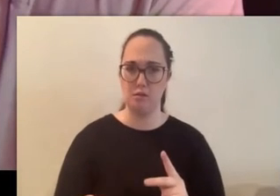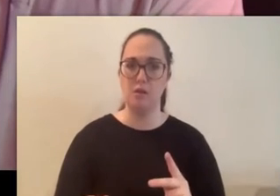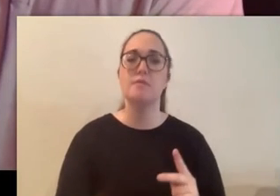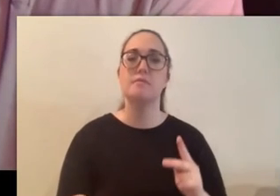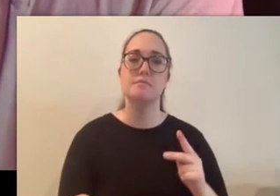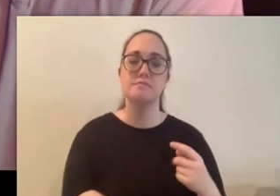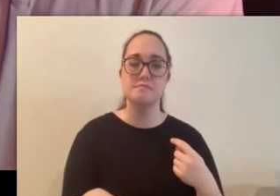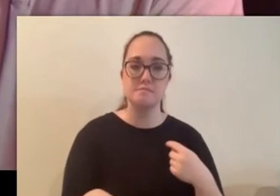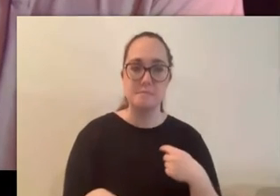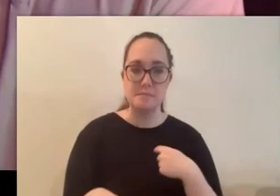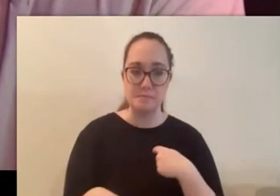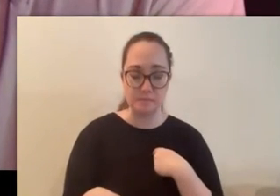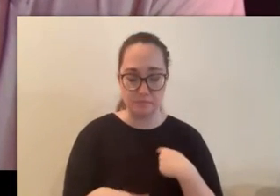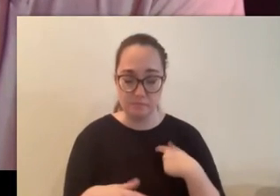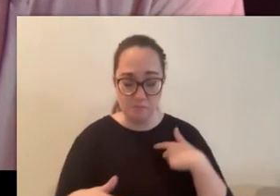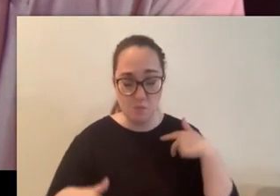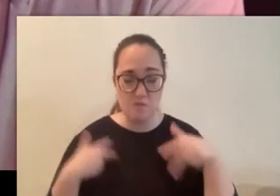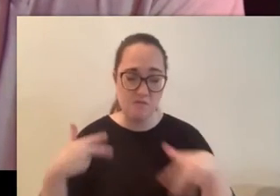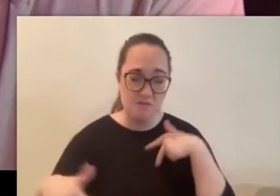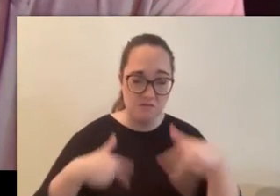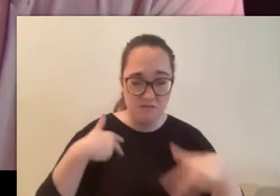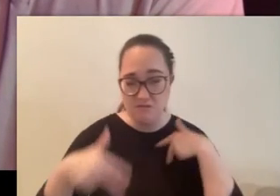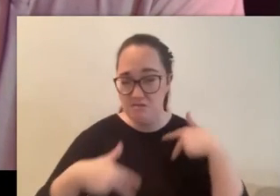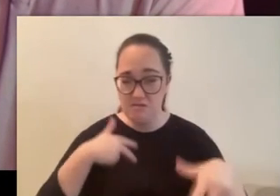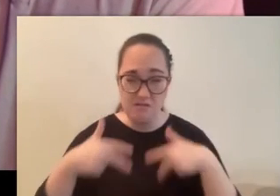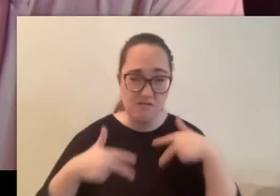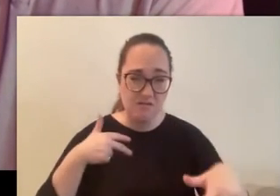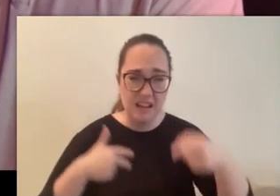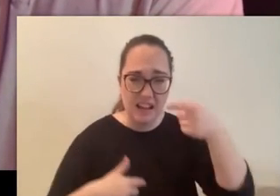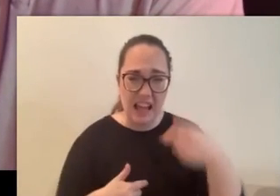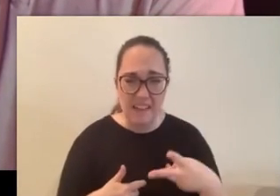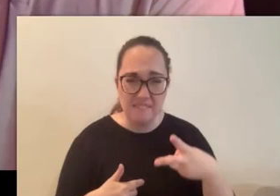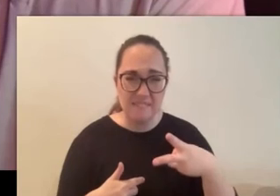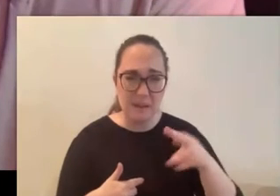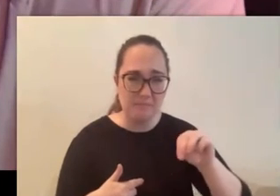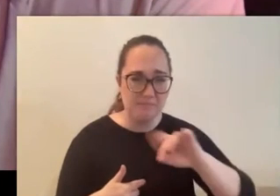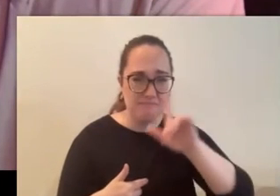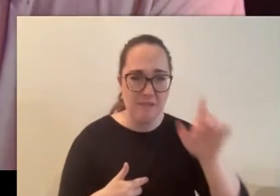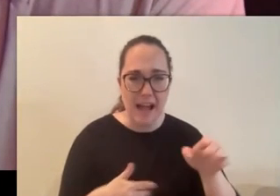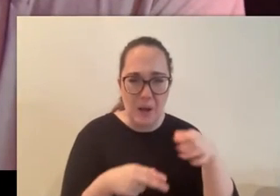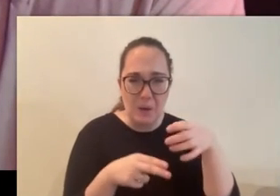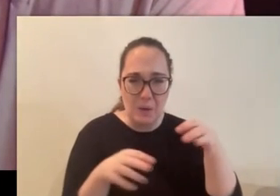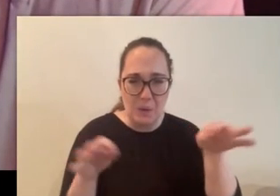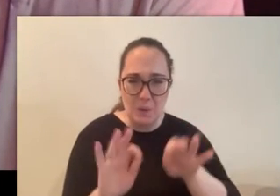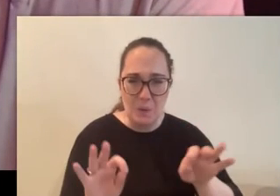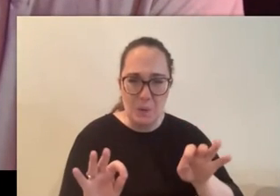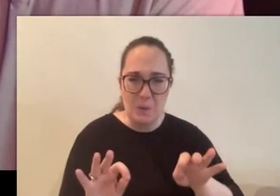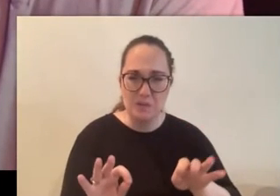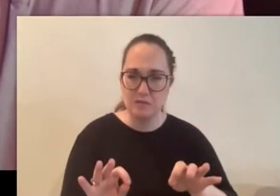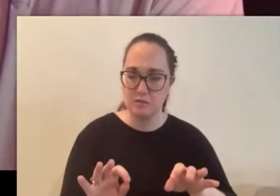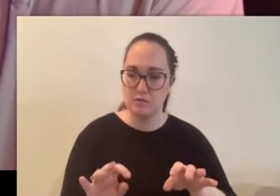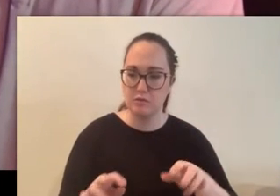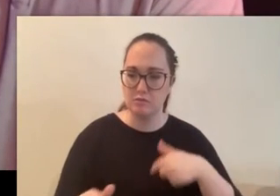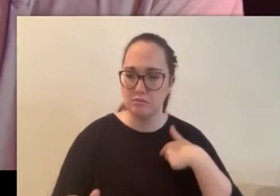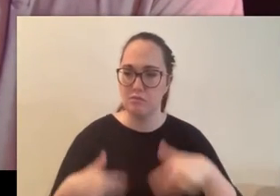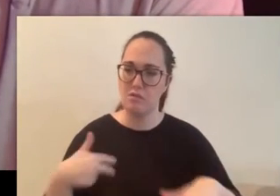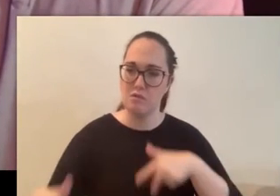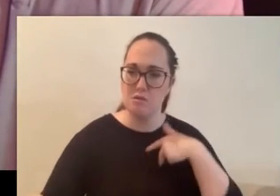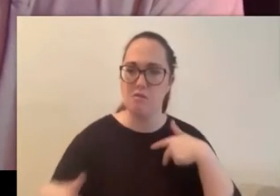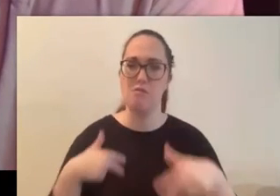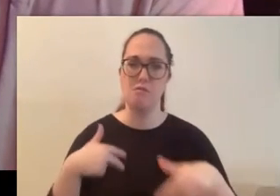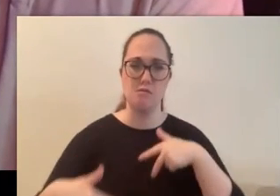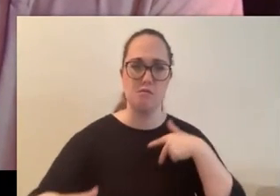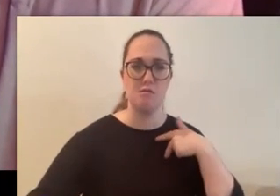path had stretched by half a mile as if the woodland was moving i began walking up the path feeling the same eerie